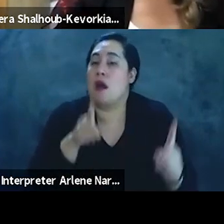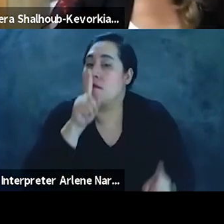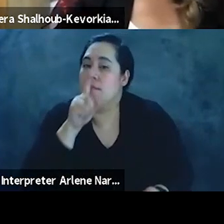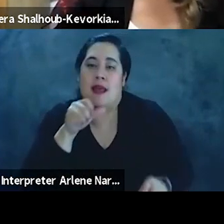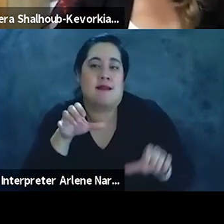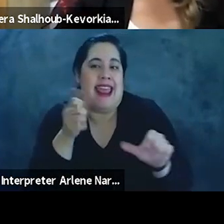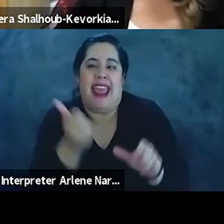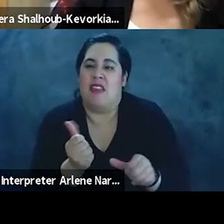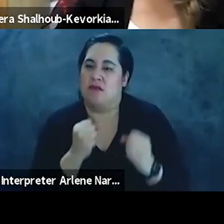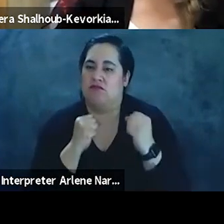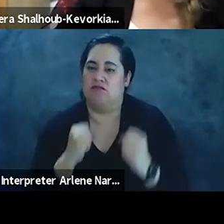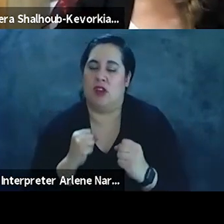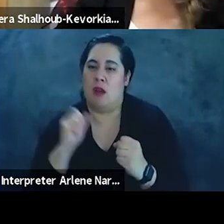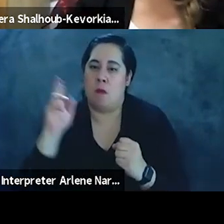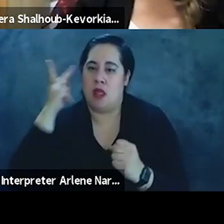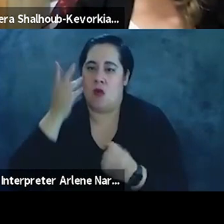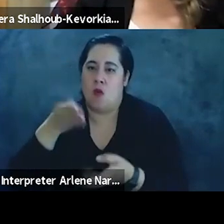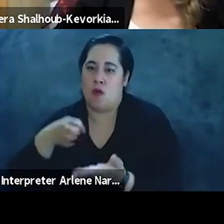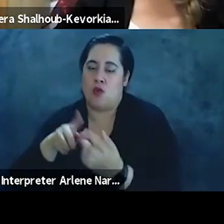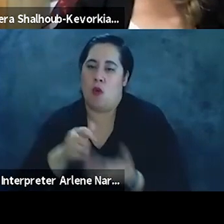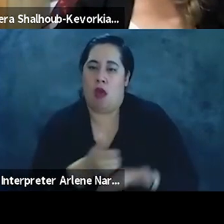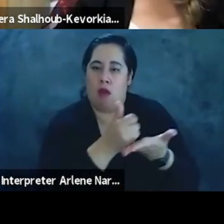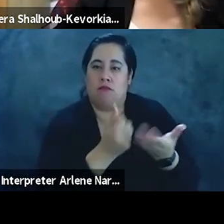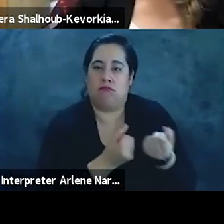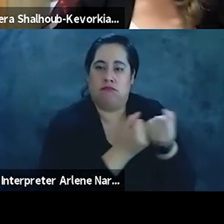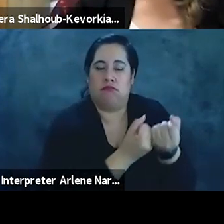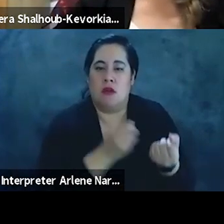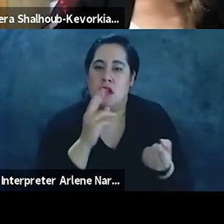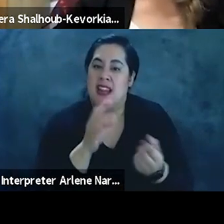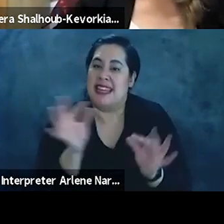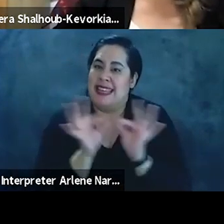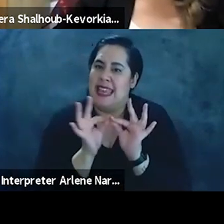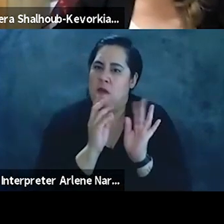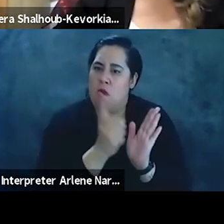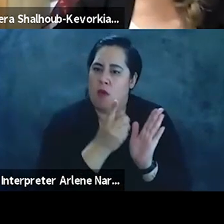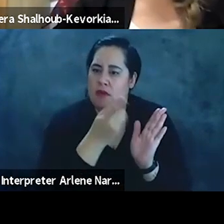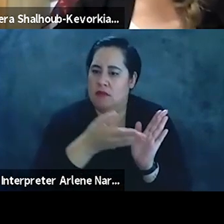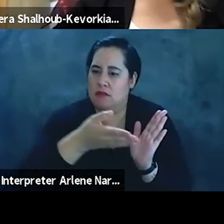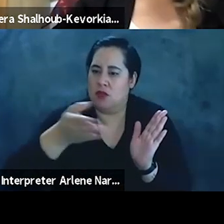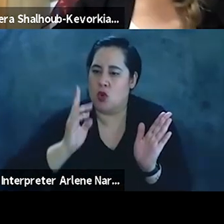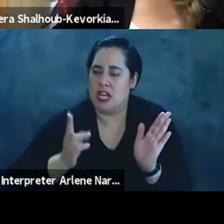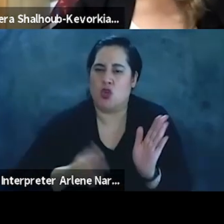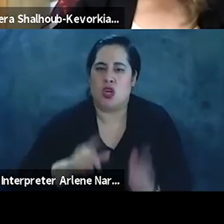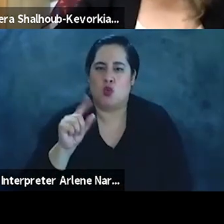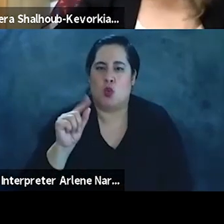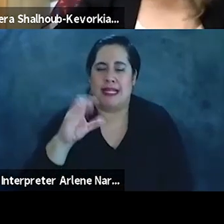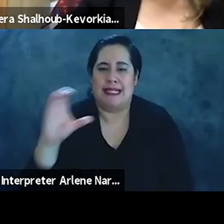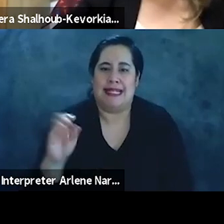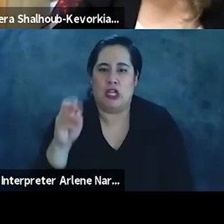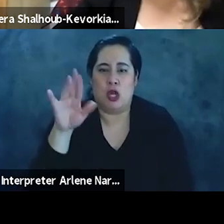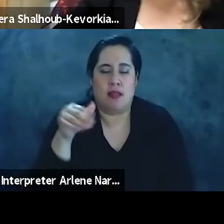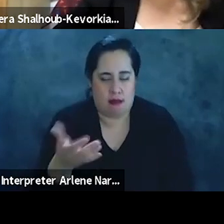anything concretely politically to help or assist. And in fact, at key moments throughout history, the 20th century, they have